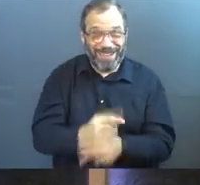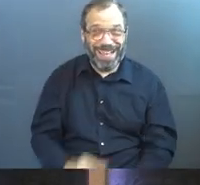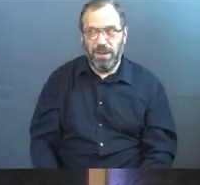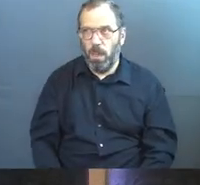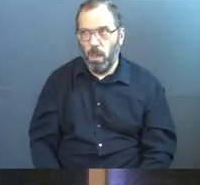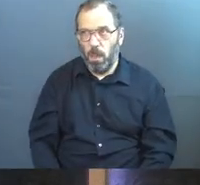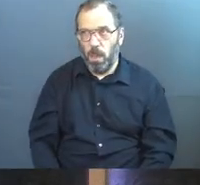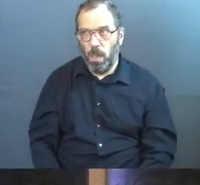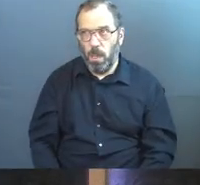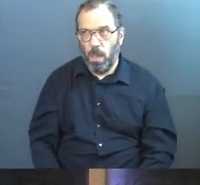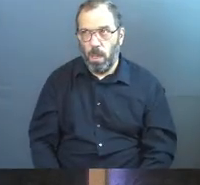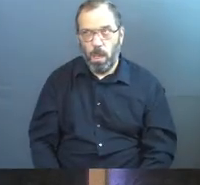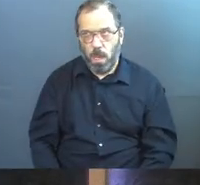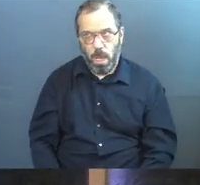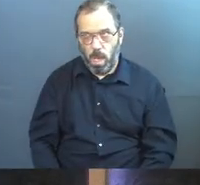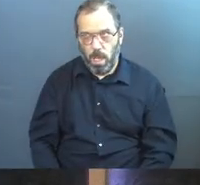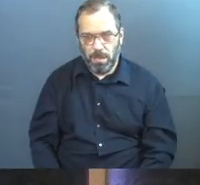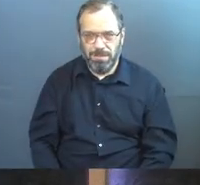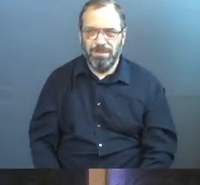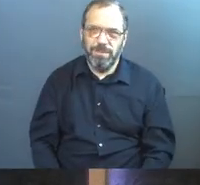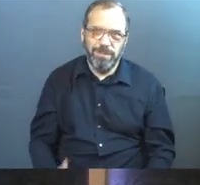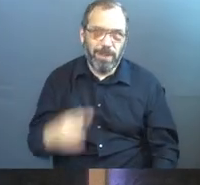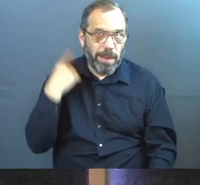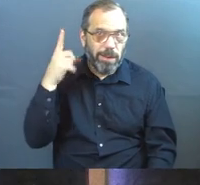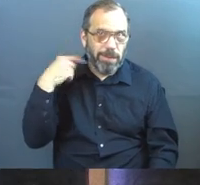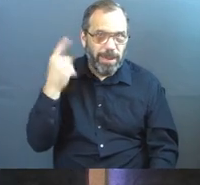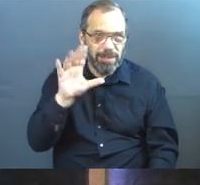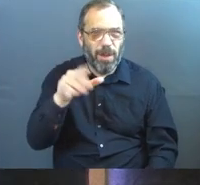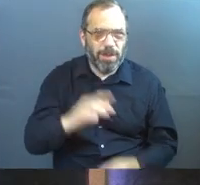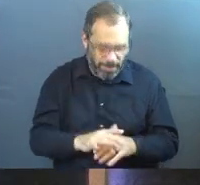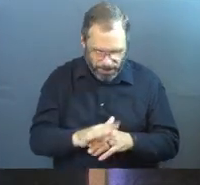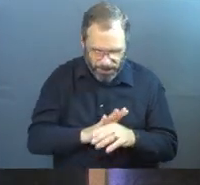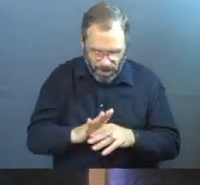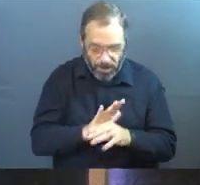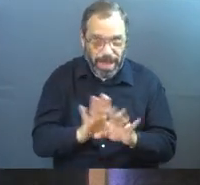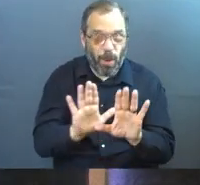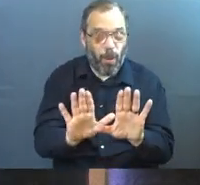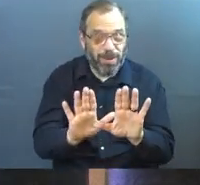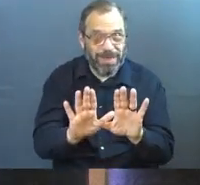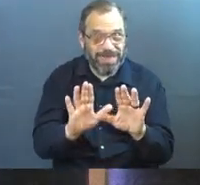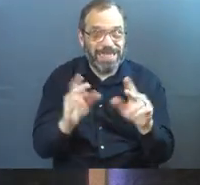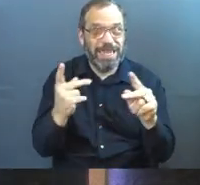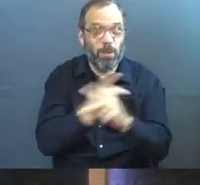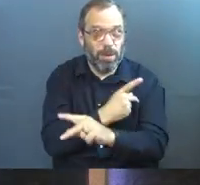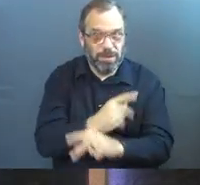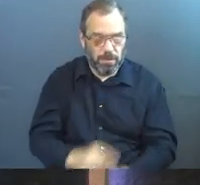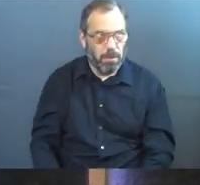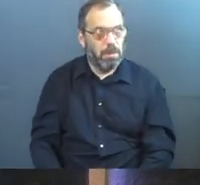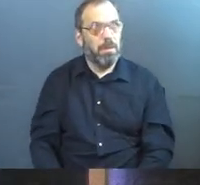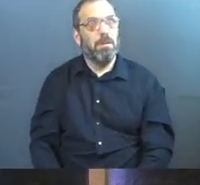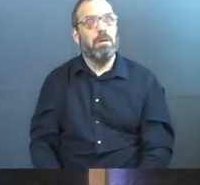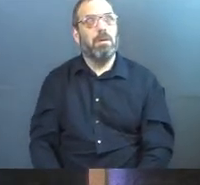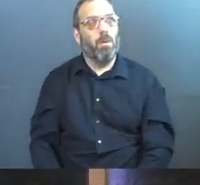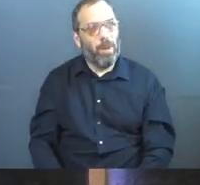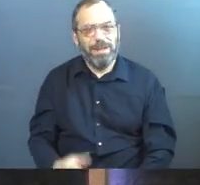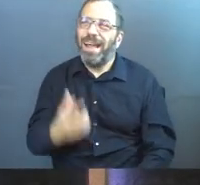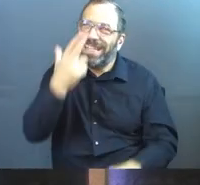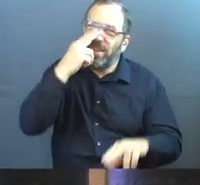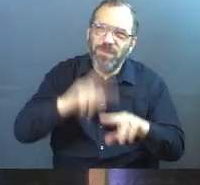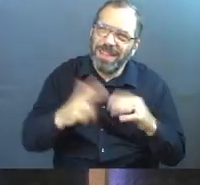Oh my goodness. Yeah. Crazy, crazy. So let's get even darker here because it's fun.